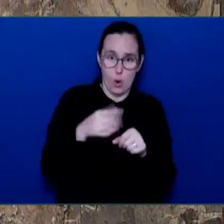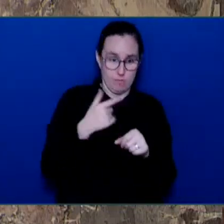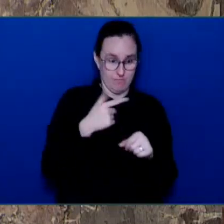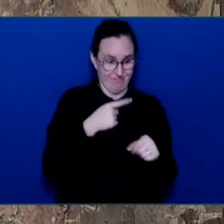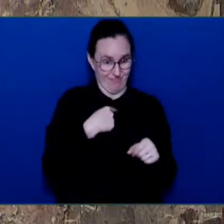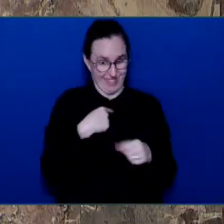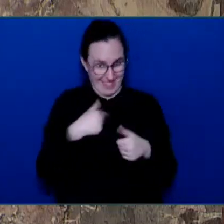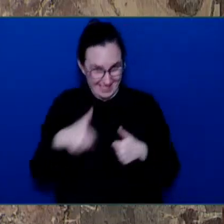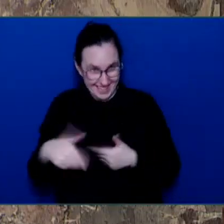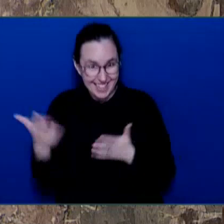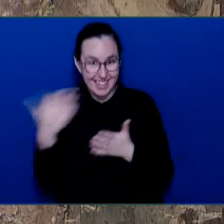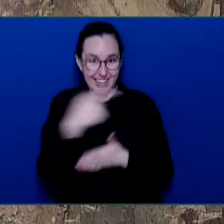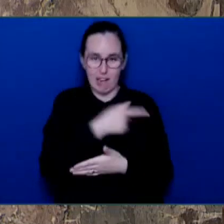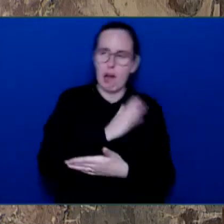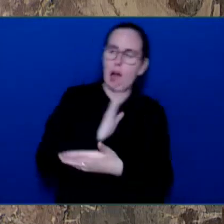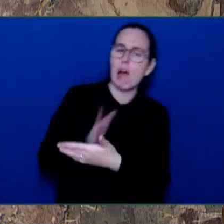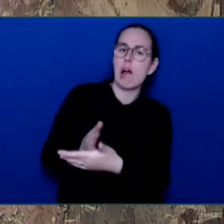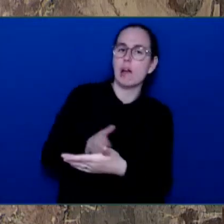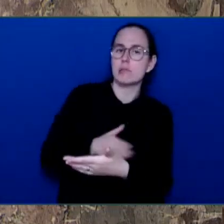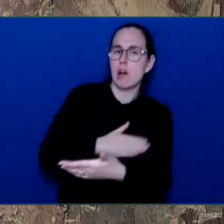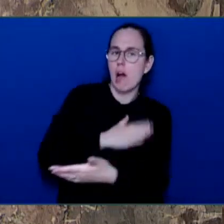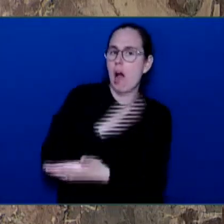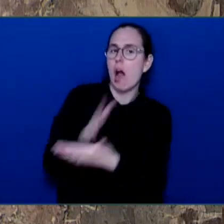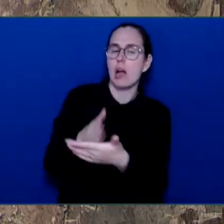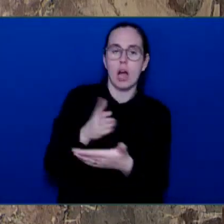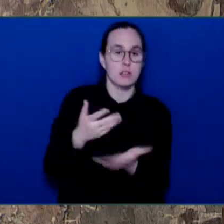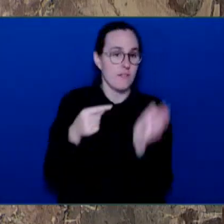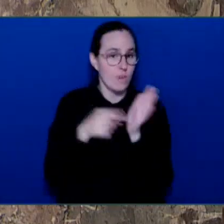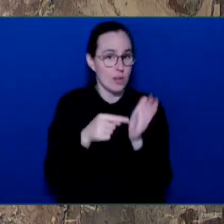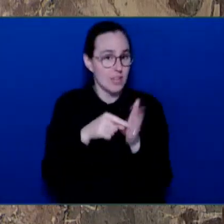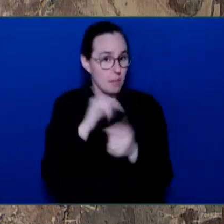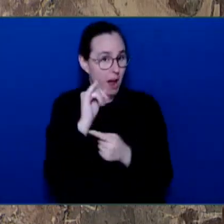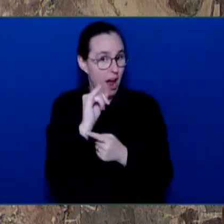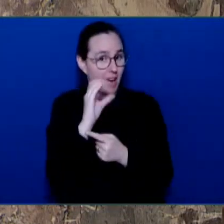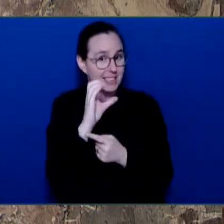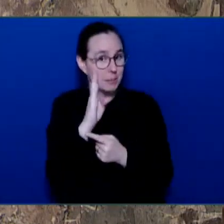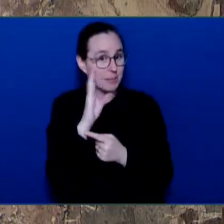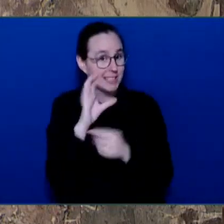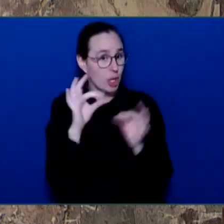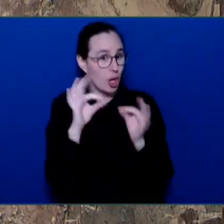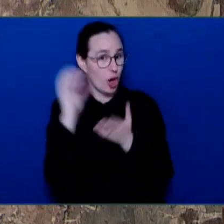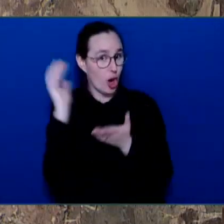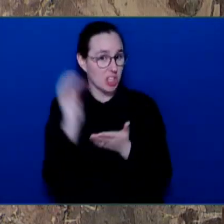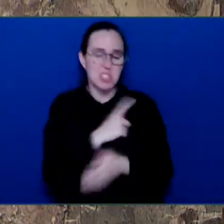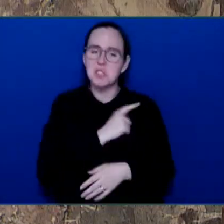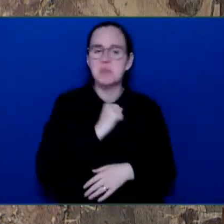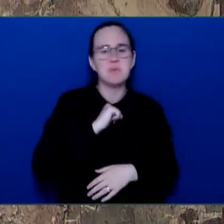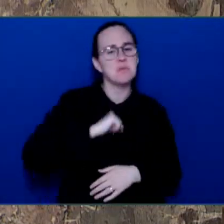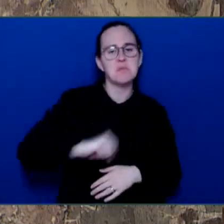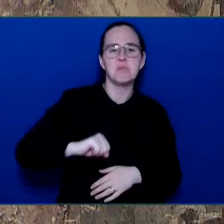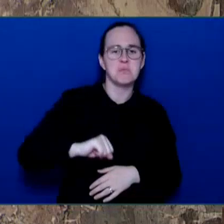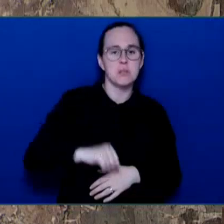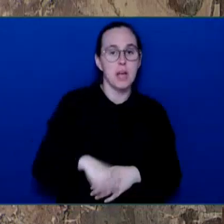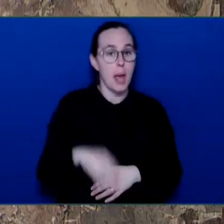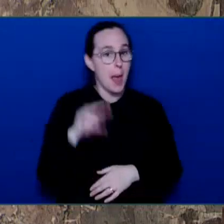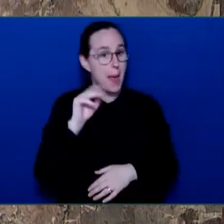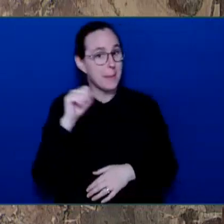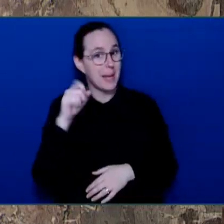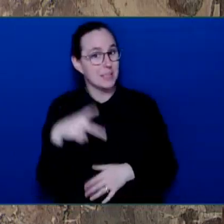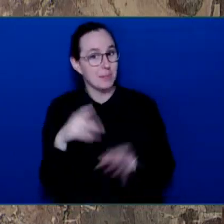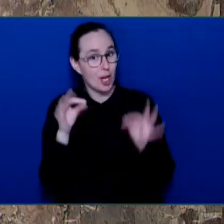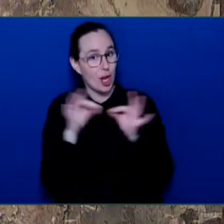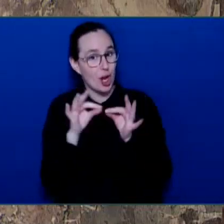rate reductions, whether it was eliminating MSP premiums, whether it was supporting childcare and the child-family